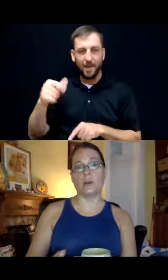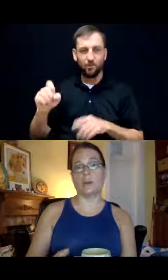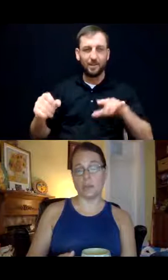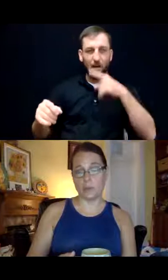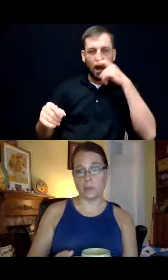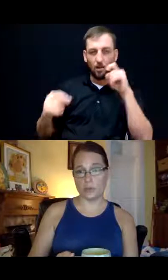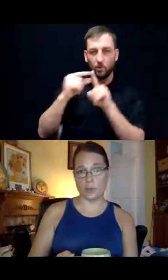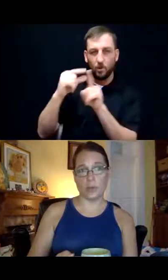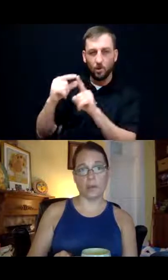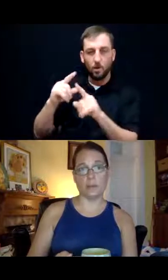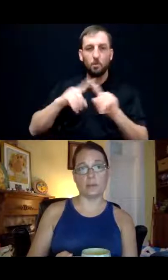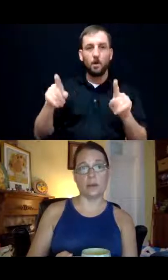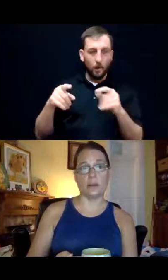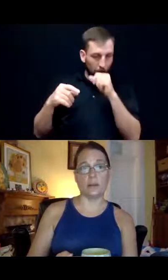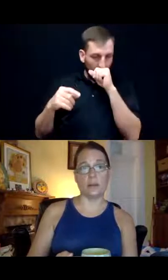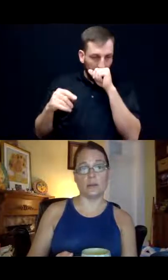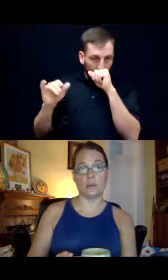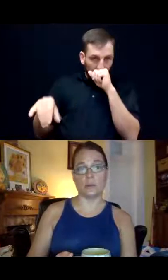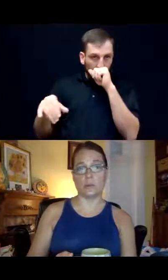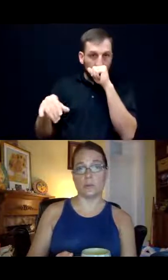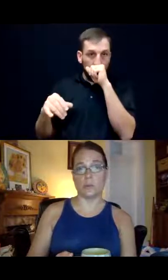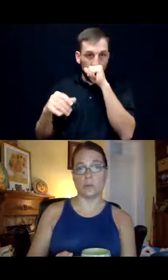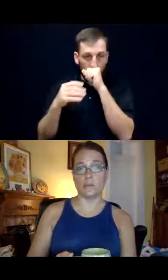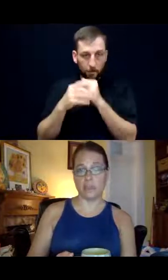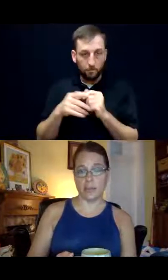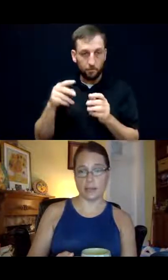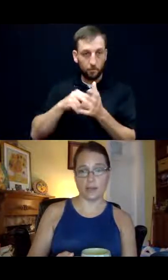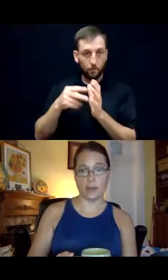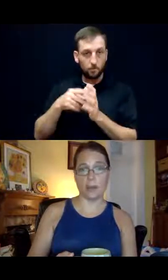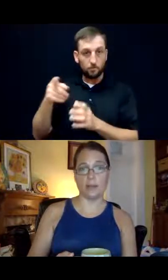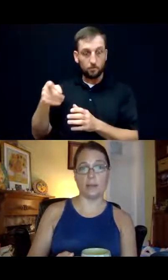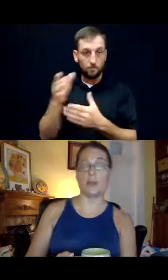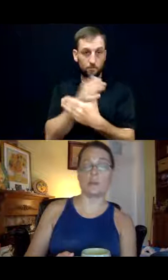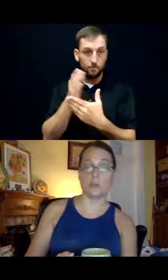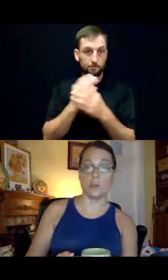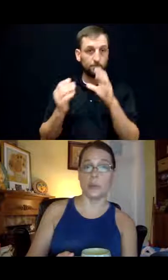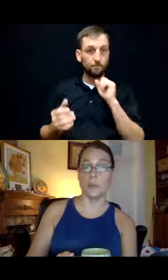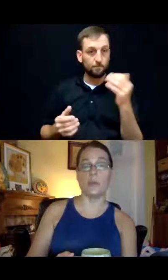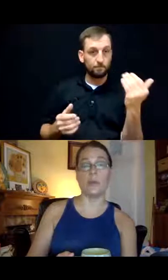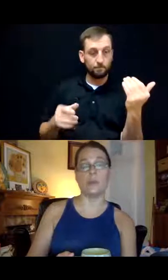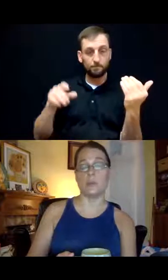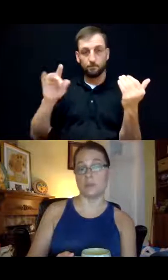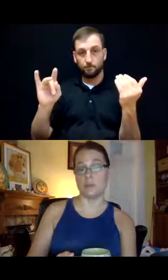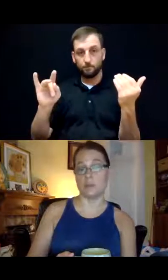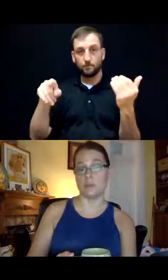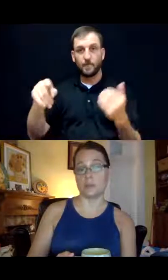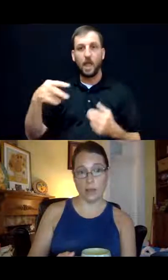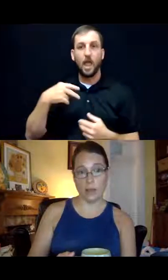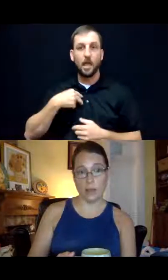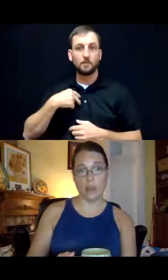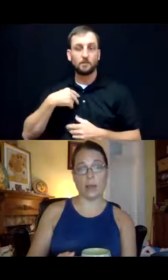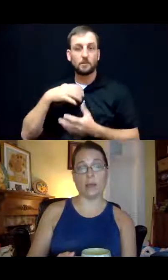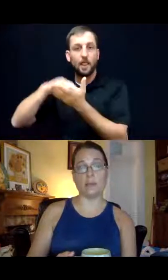continuing tutorship is the individuals between 15 and 18 and has an intellectual impairment or a developmental disability